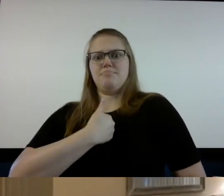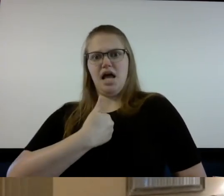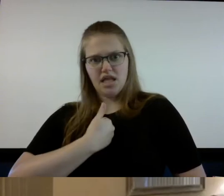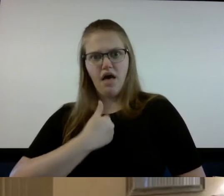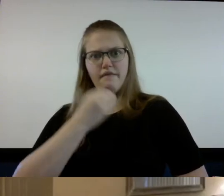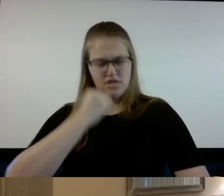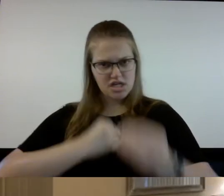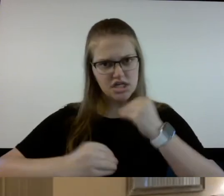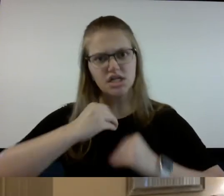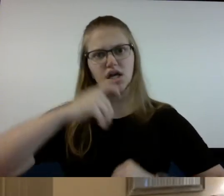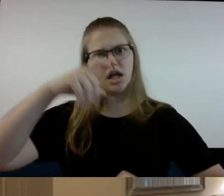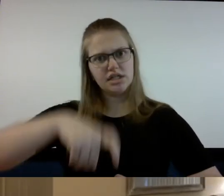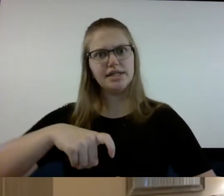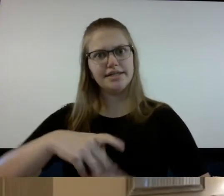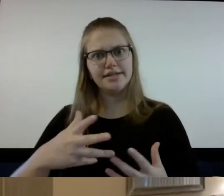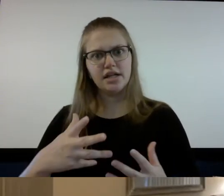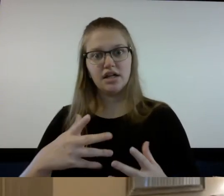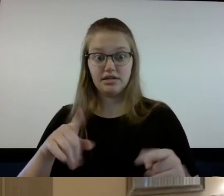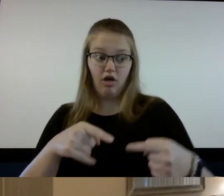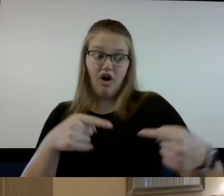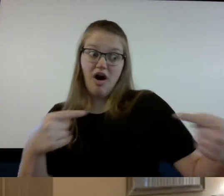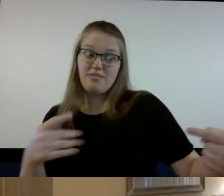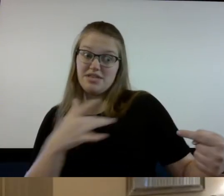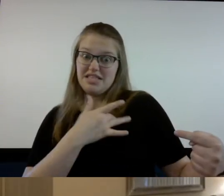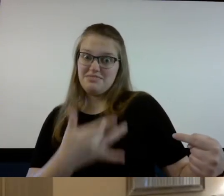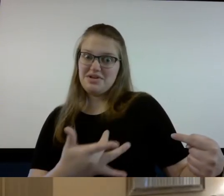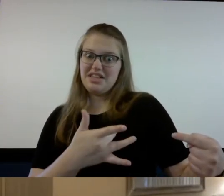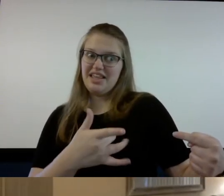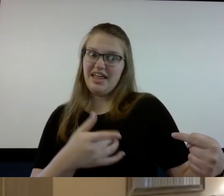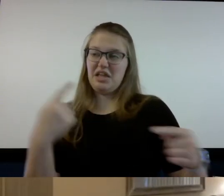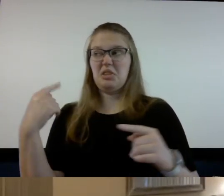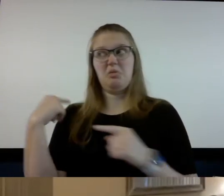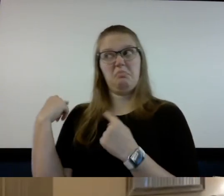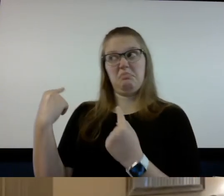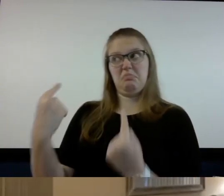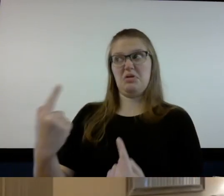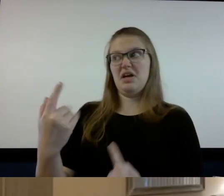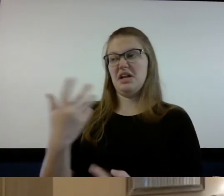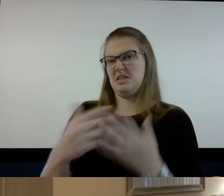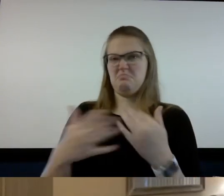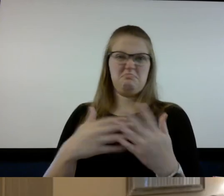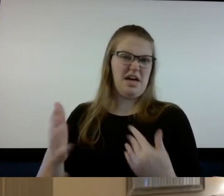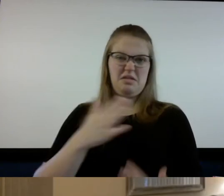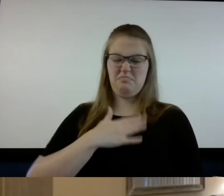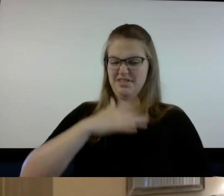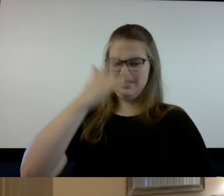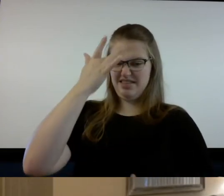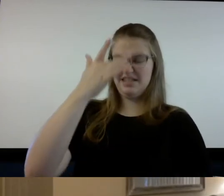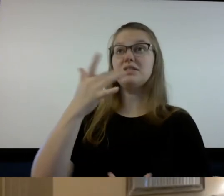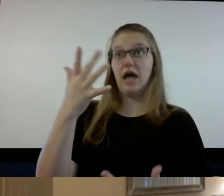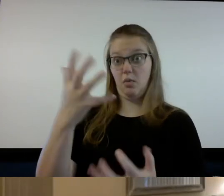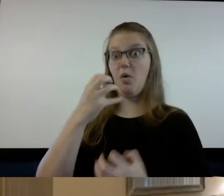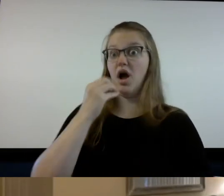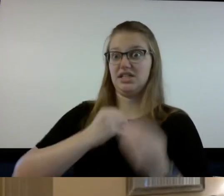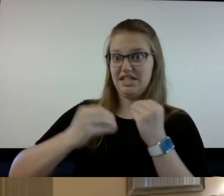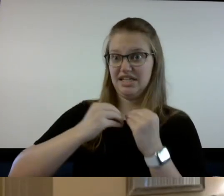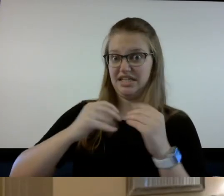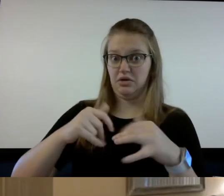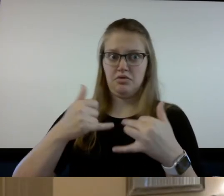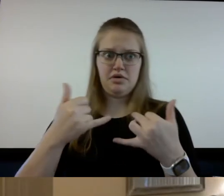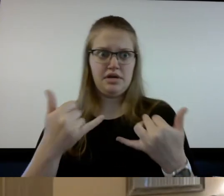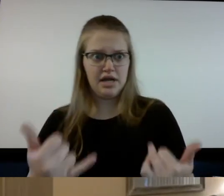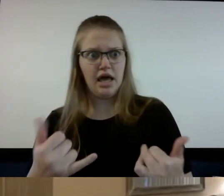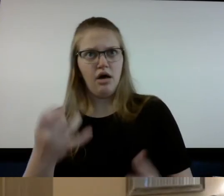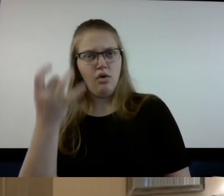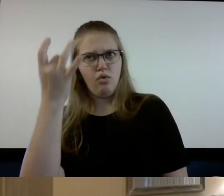eat which is opposite I've always no matter how sick I get I always get to eat so this is definitely by far